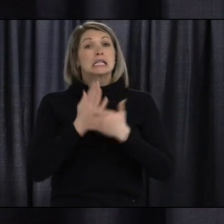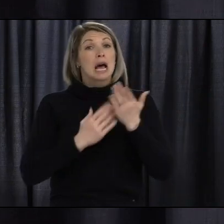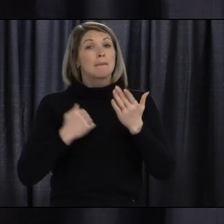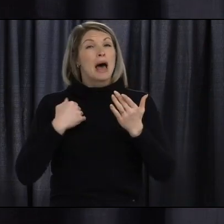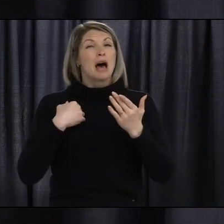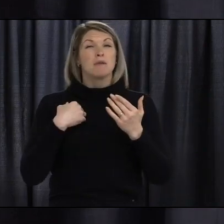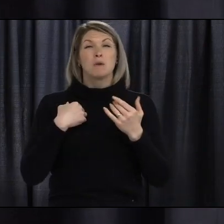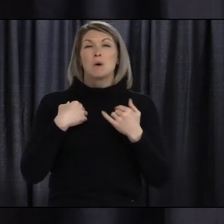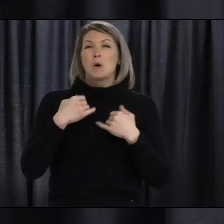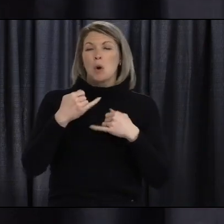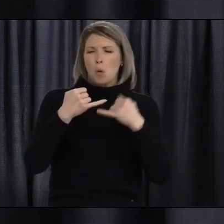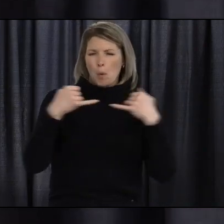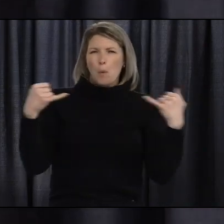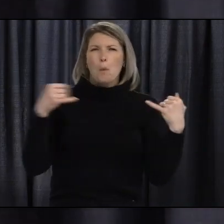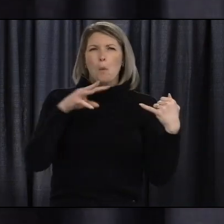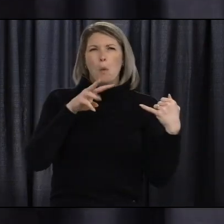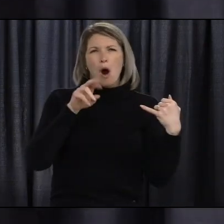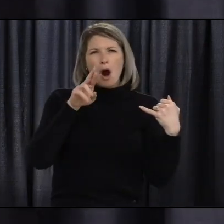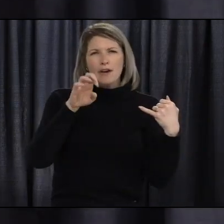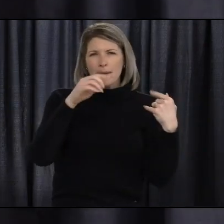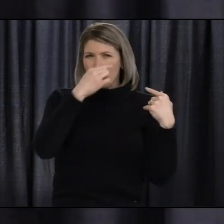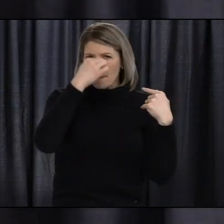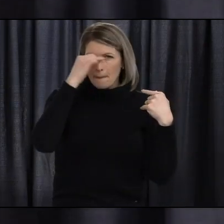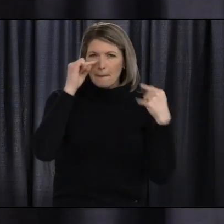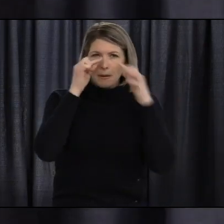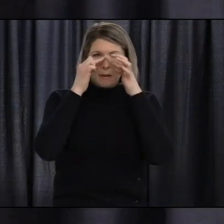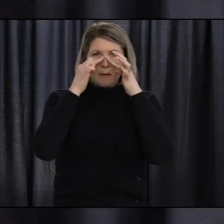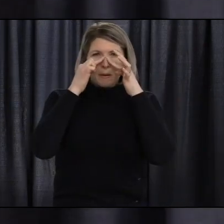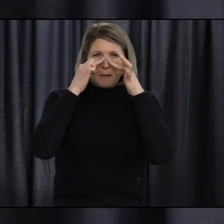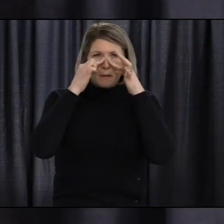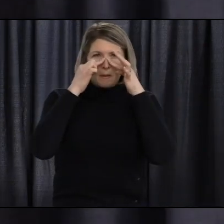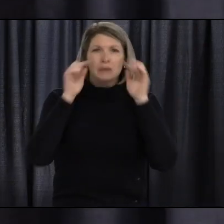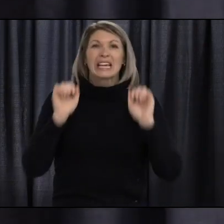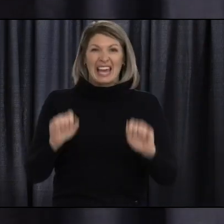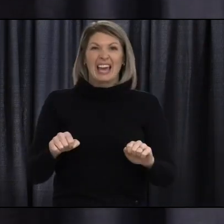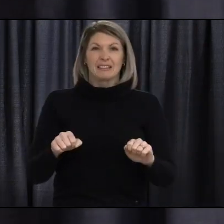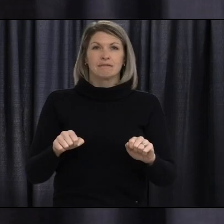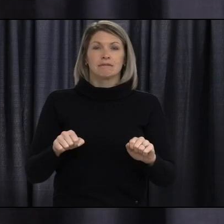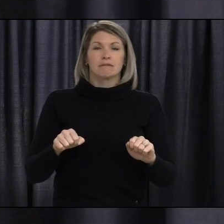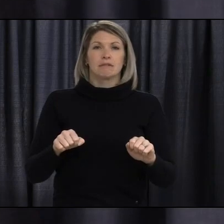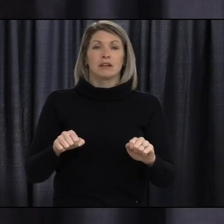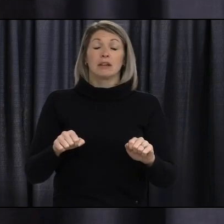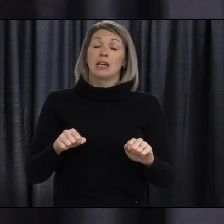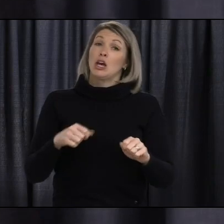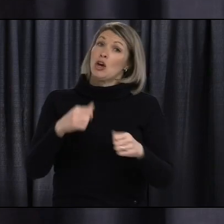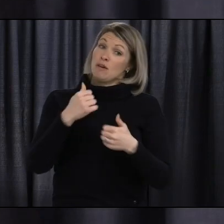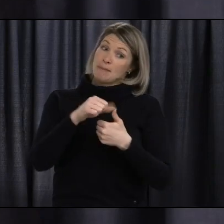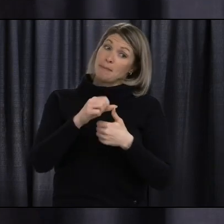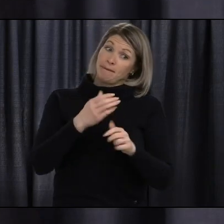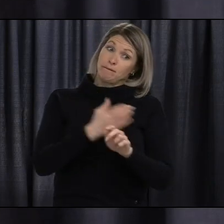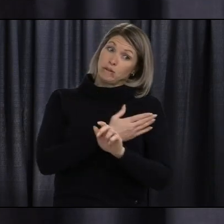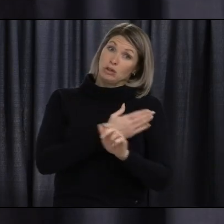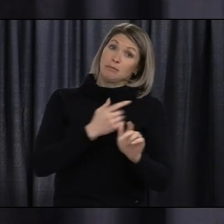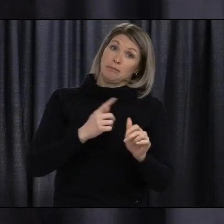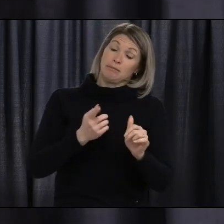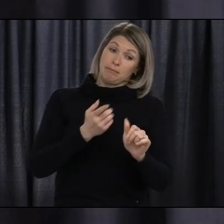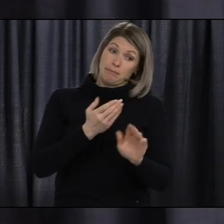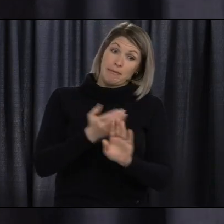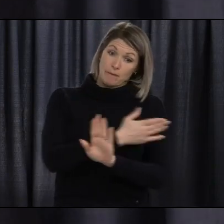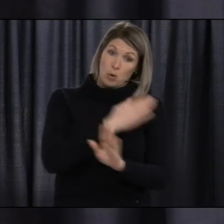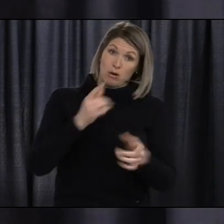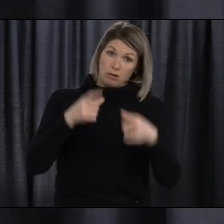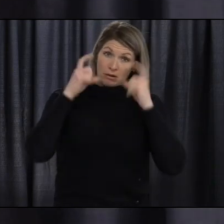over the nose. Remember, once you have adjusted your mask with your clean hands, avoid touching it again